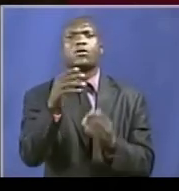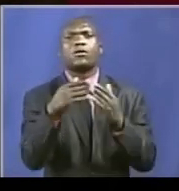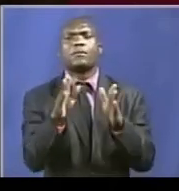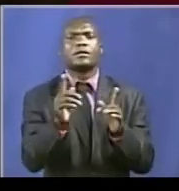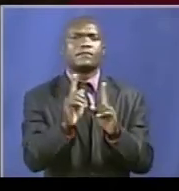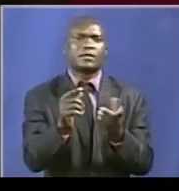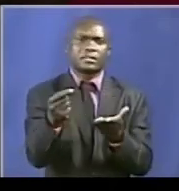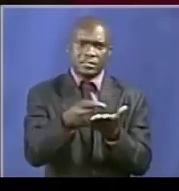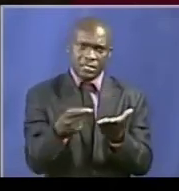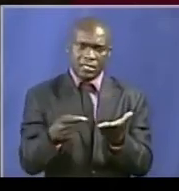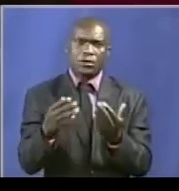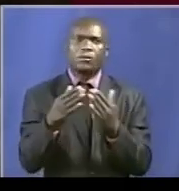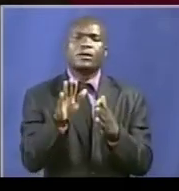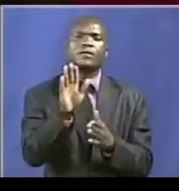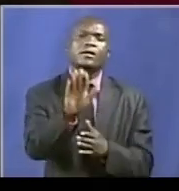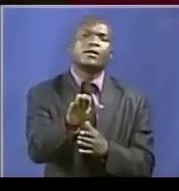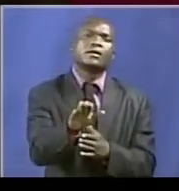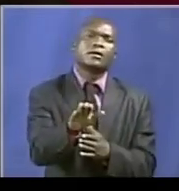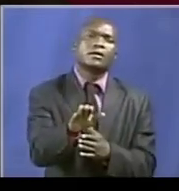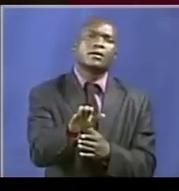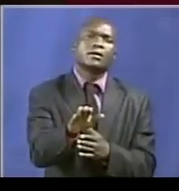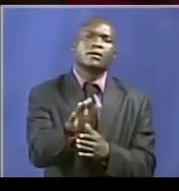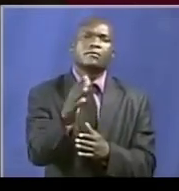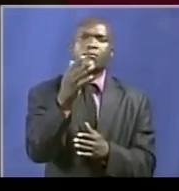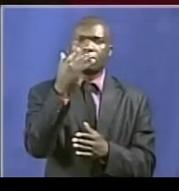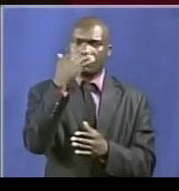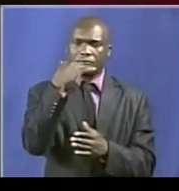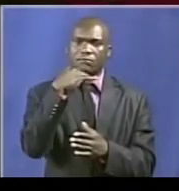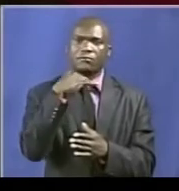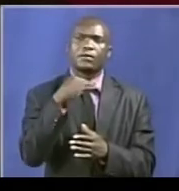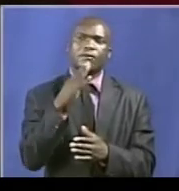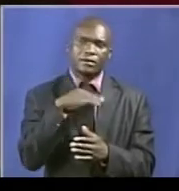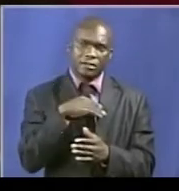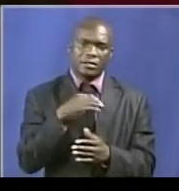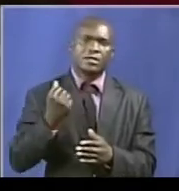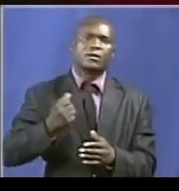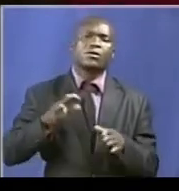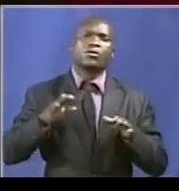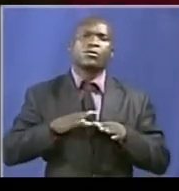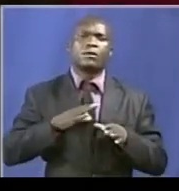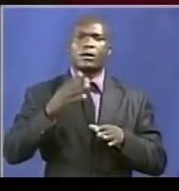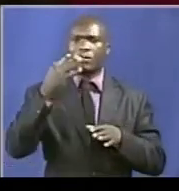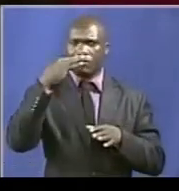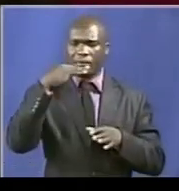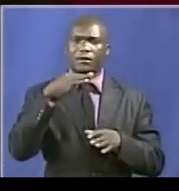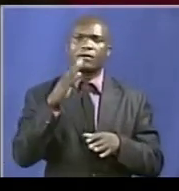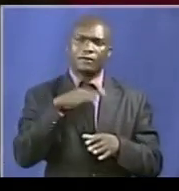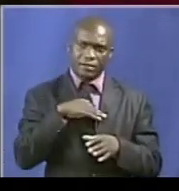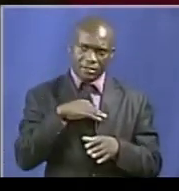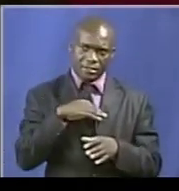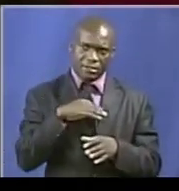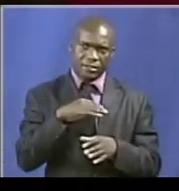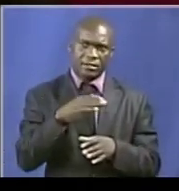secretary who opened the door and poor girl, there she was. She breathed it and she's a mess.